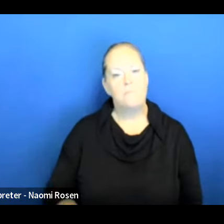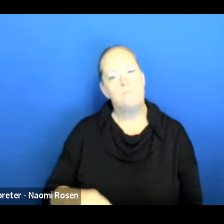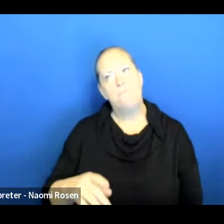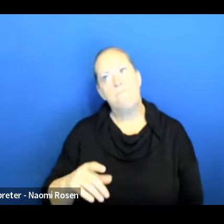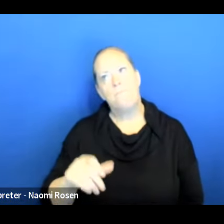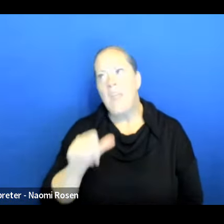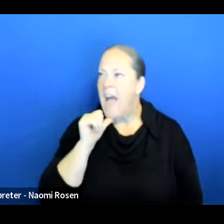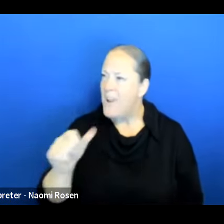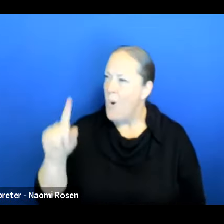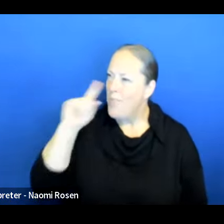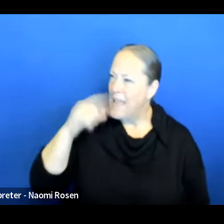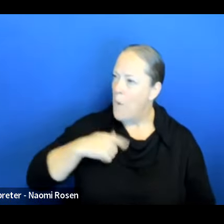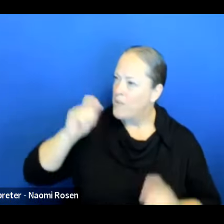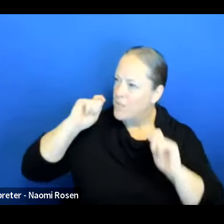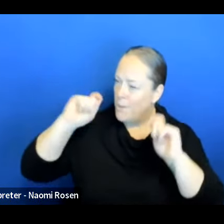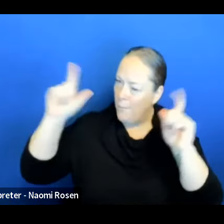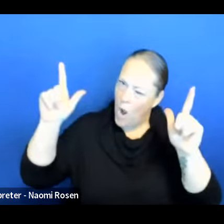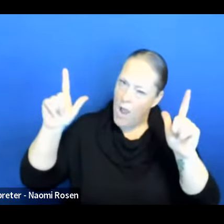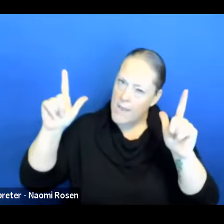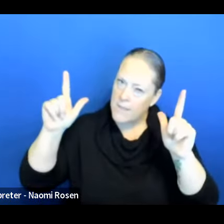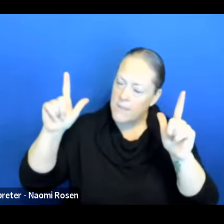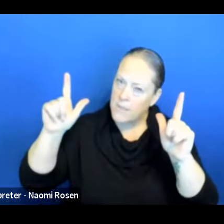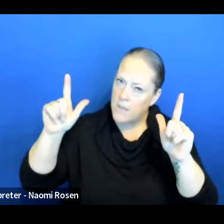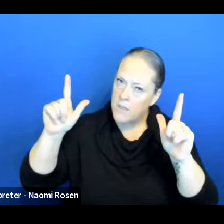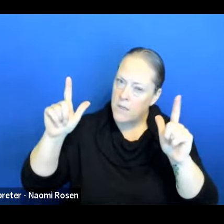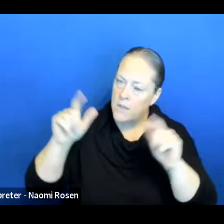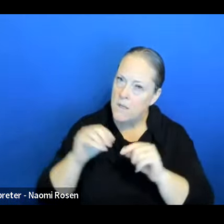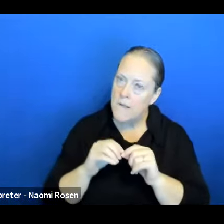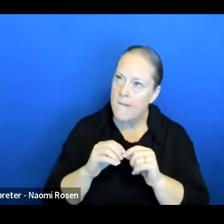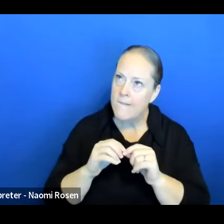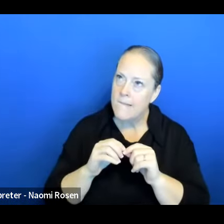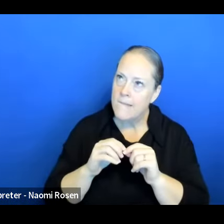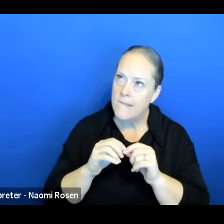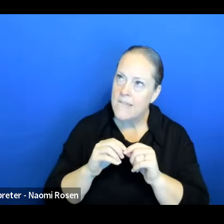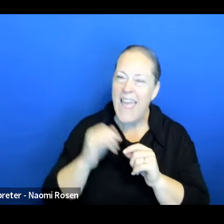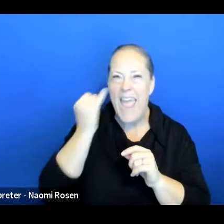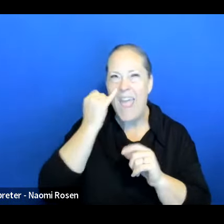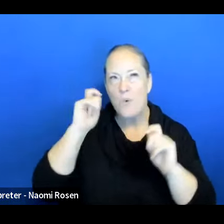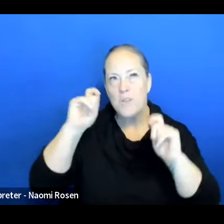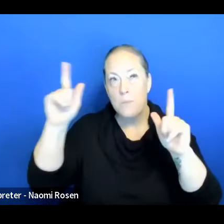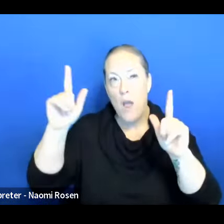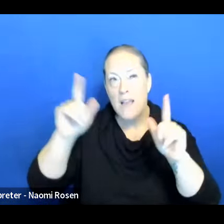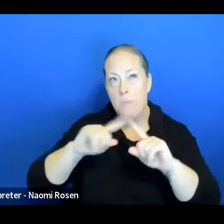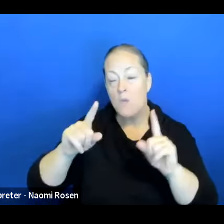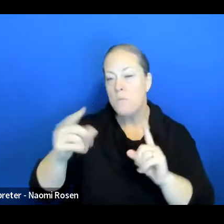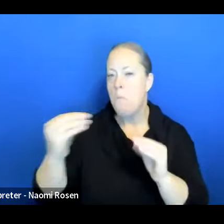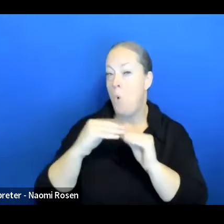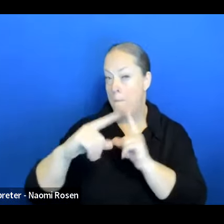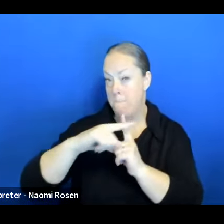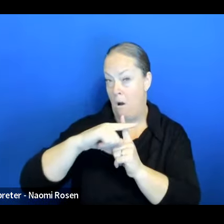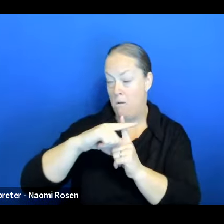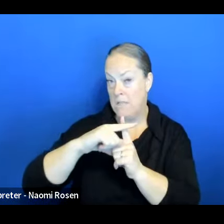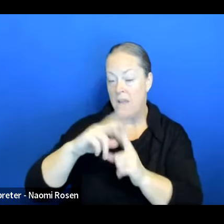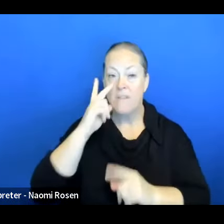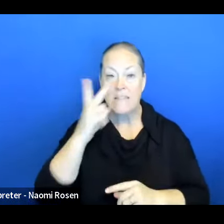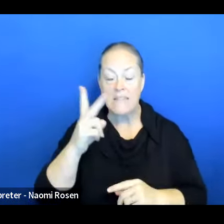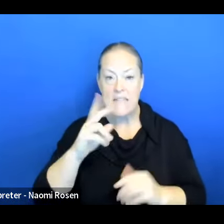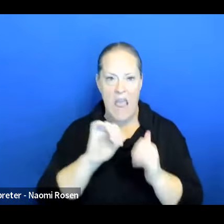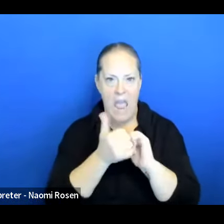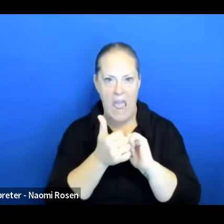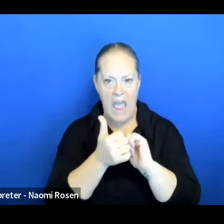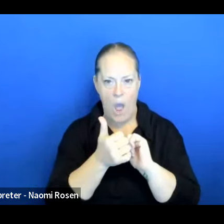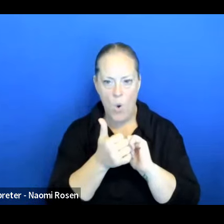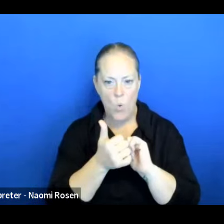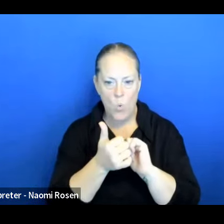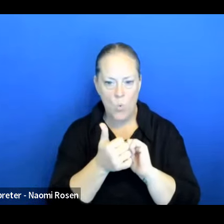more of a surprise or if, if it's a surprise, I would say it's a positive way to see how the work that I've